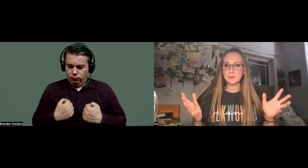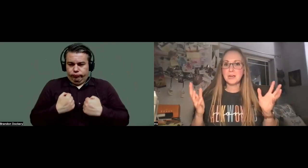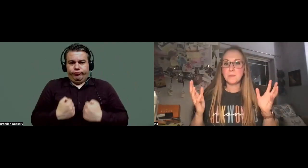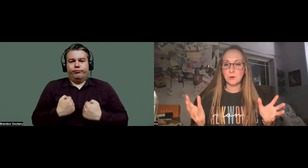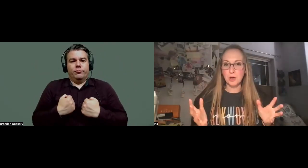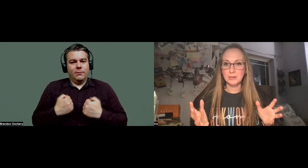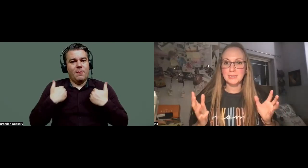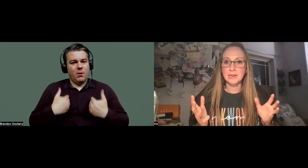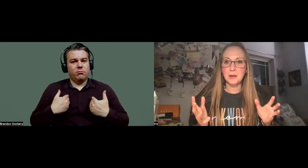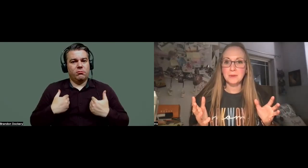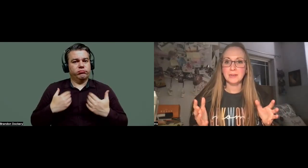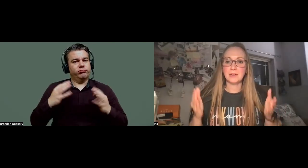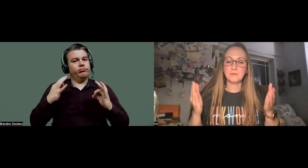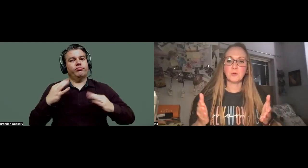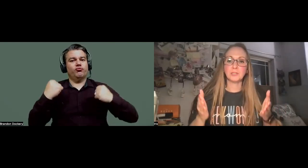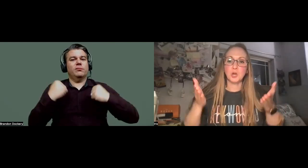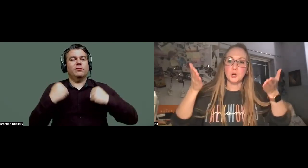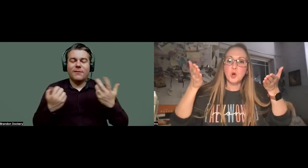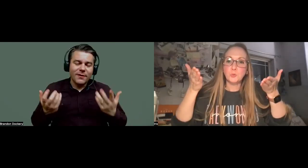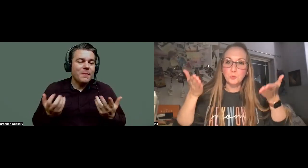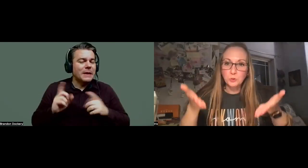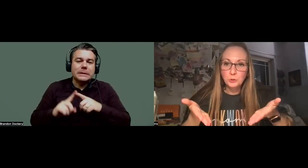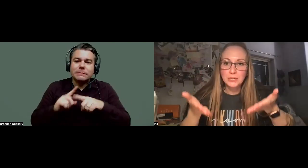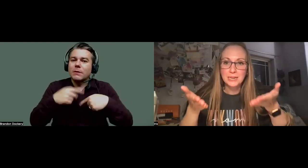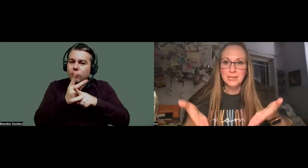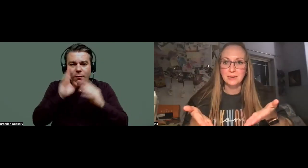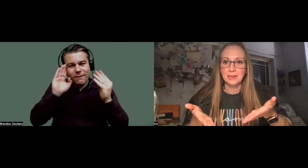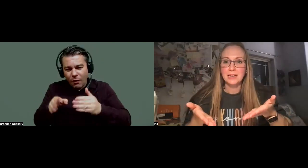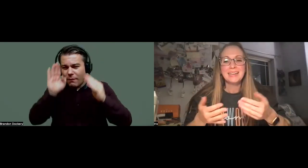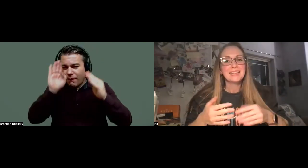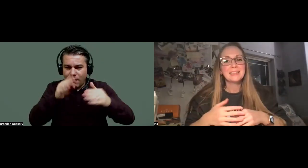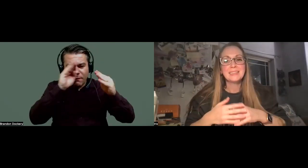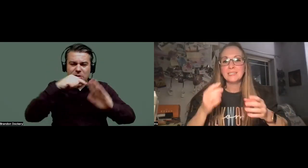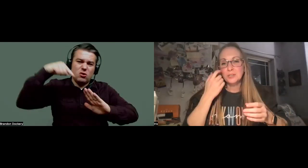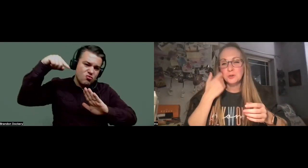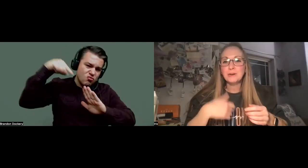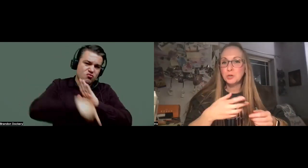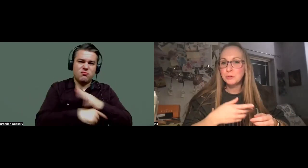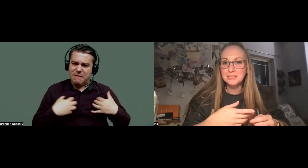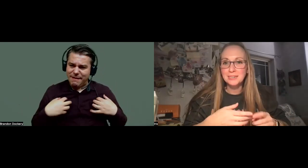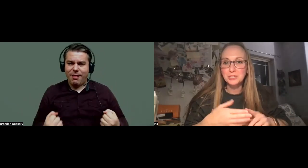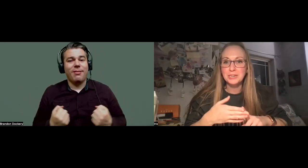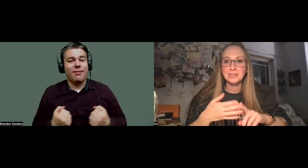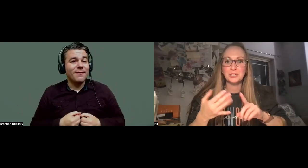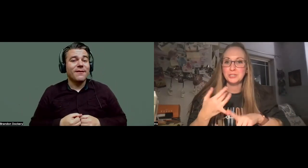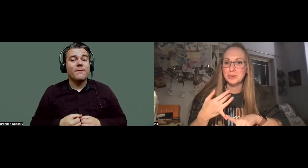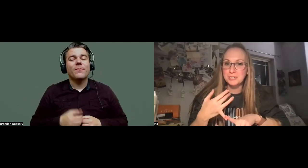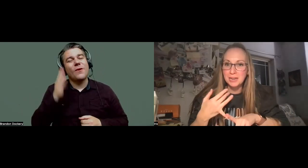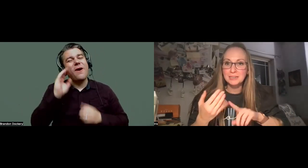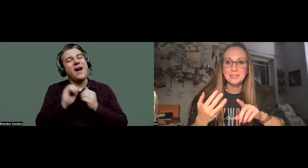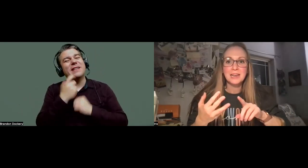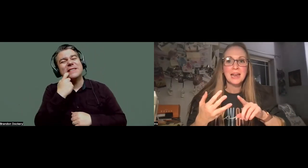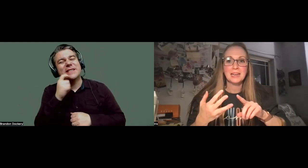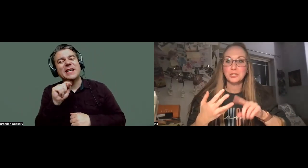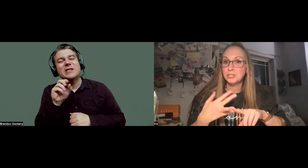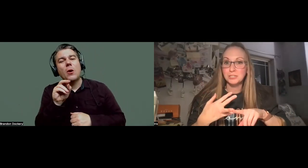all different products that come in and focus on root healing. This isn't, you know, how Tony said she had, she's done